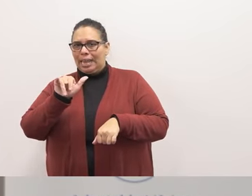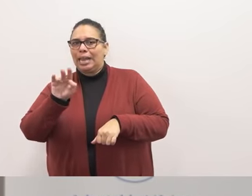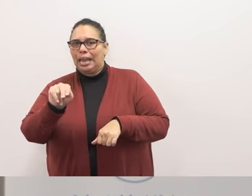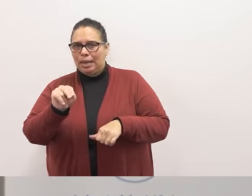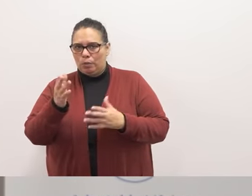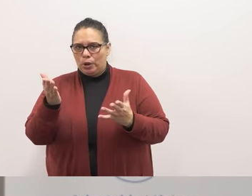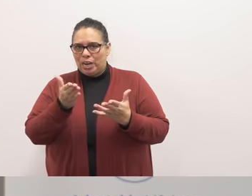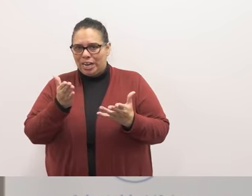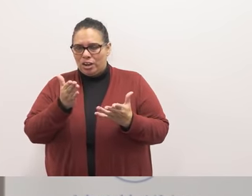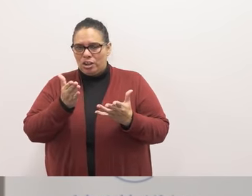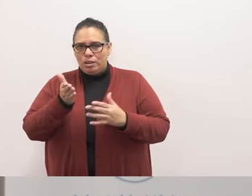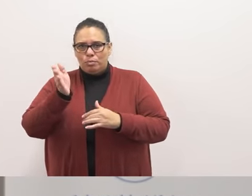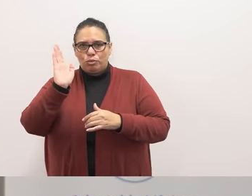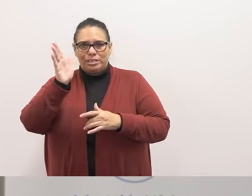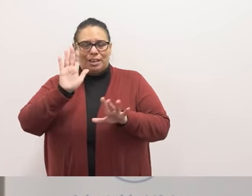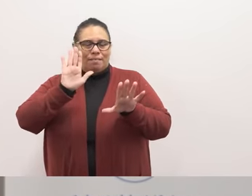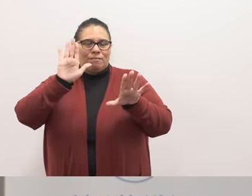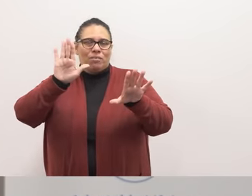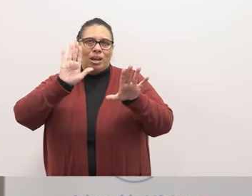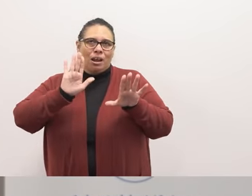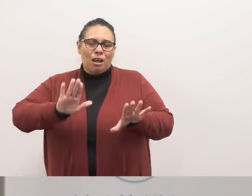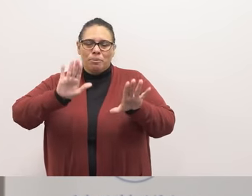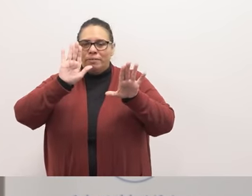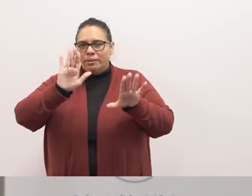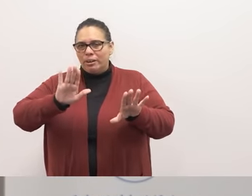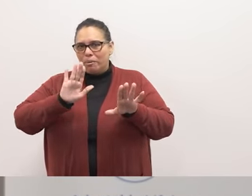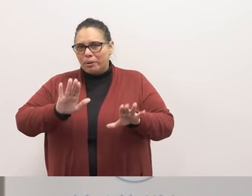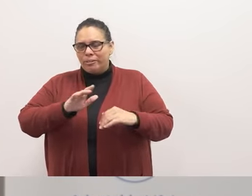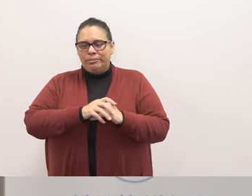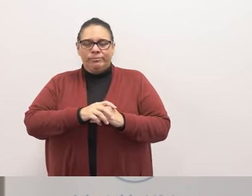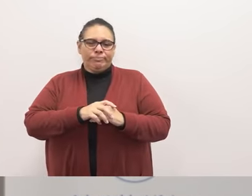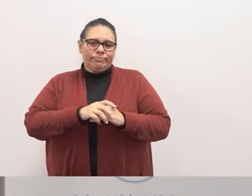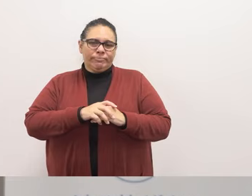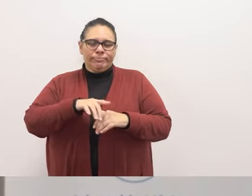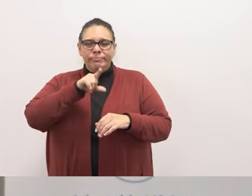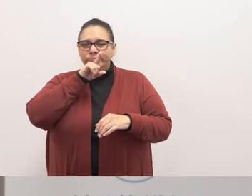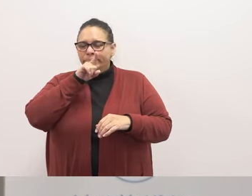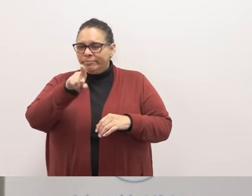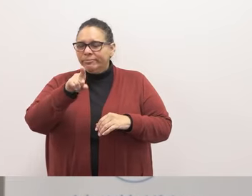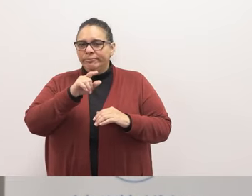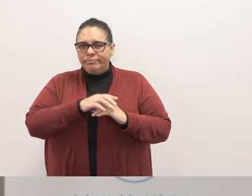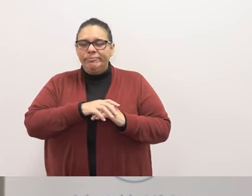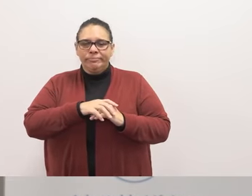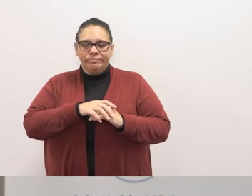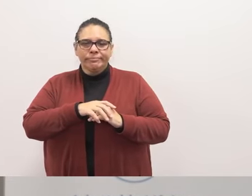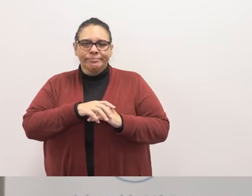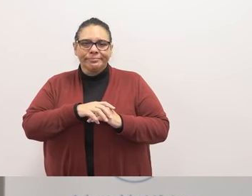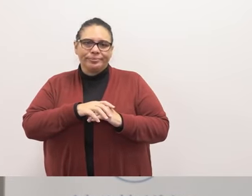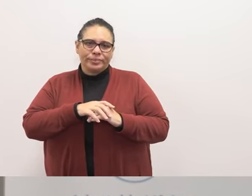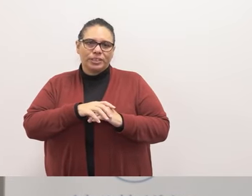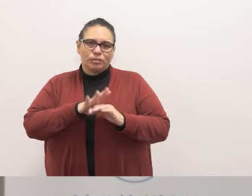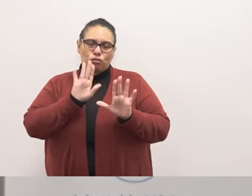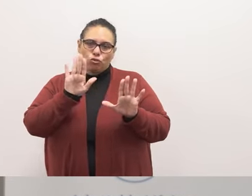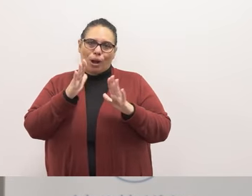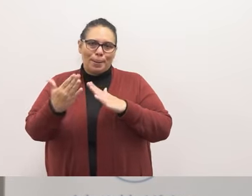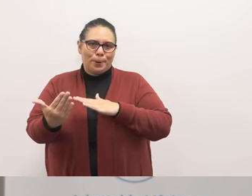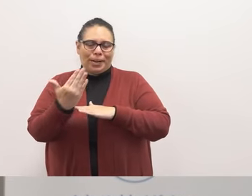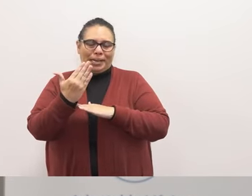they were here to present phenomenal phenomenal it was really um a great morning